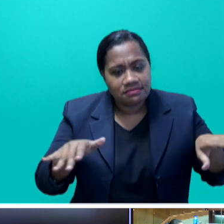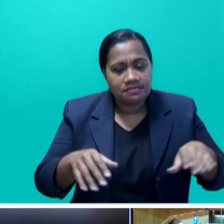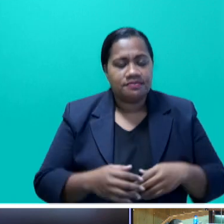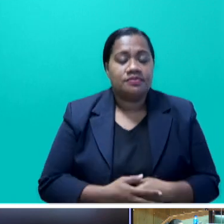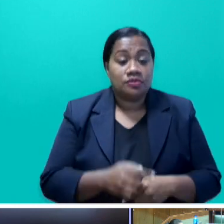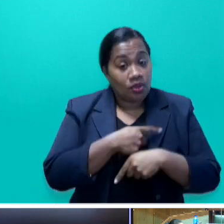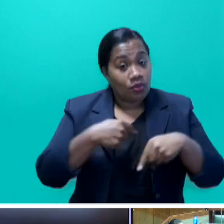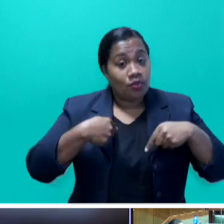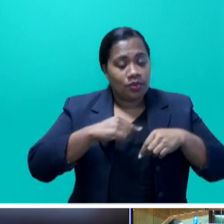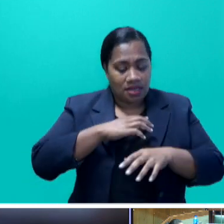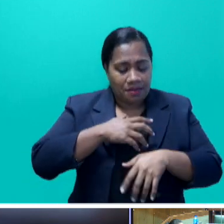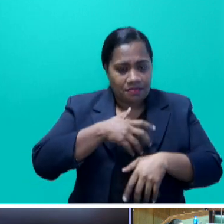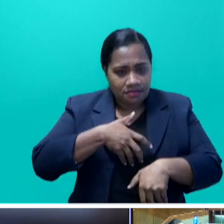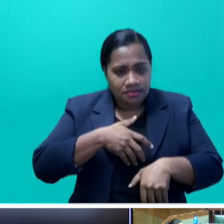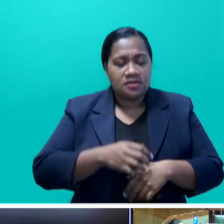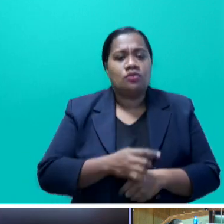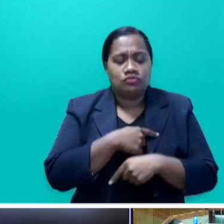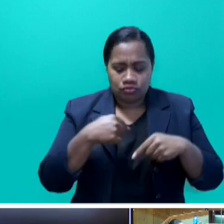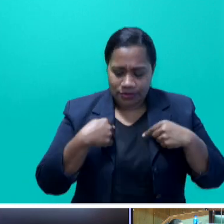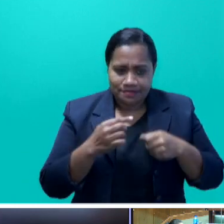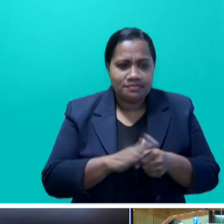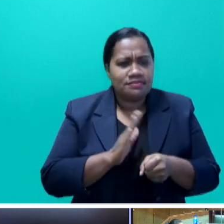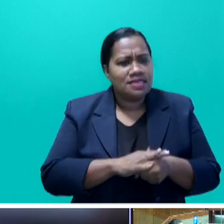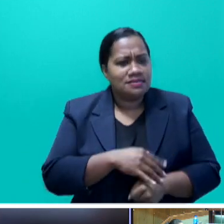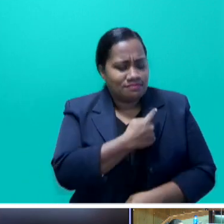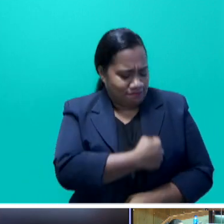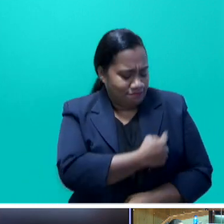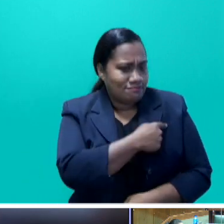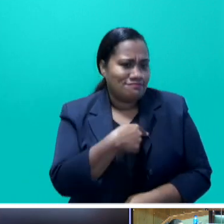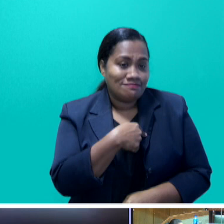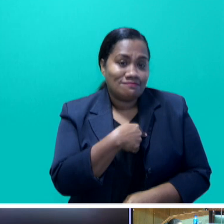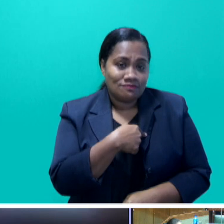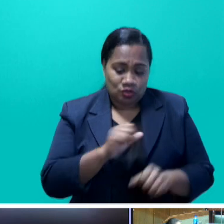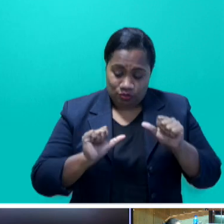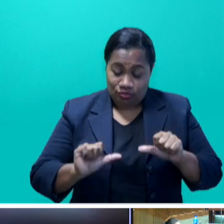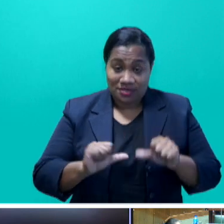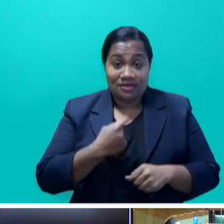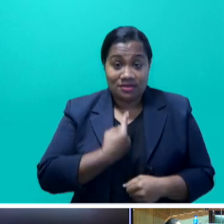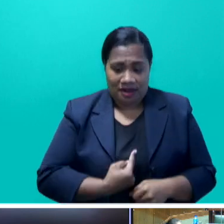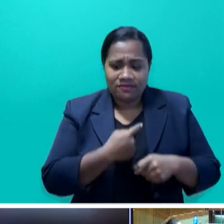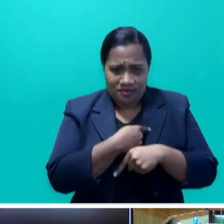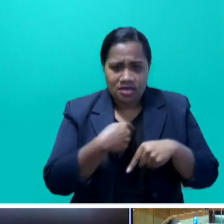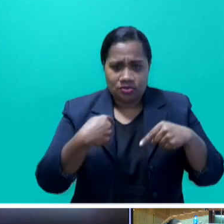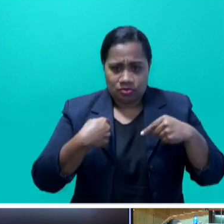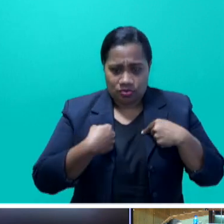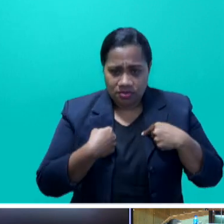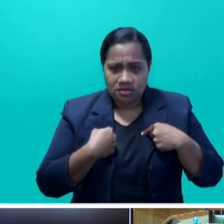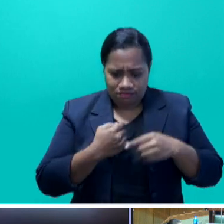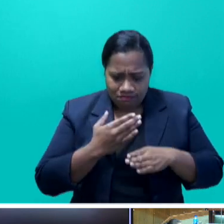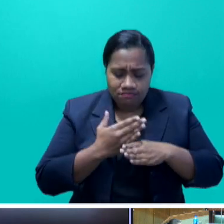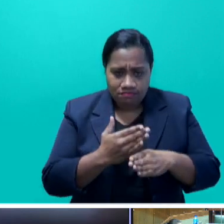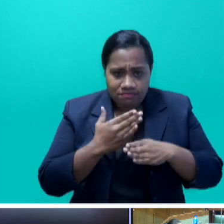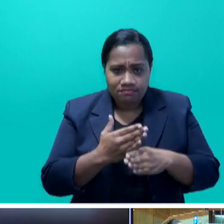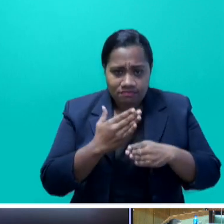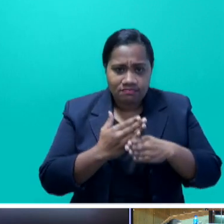we are making great sacrifices to protect ourselves and we are racing to administer life-saving vaccines.